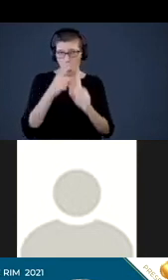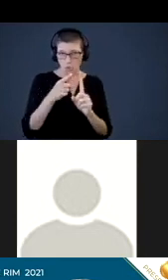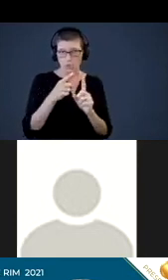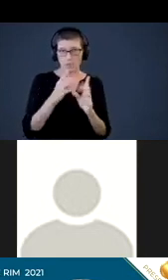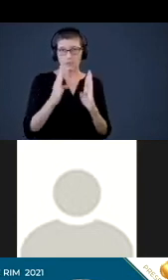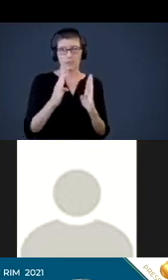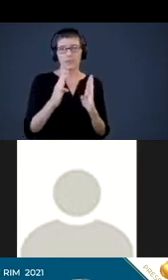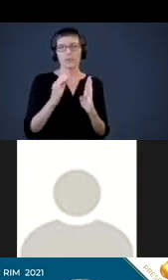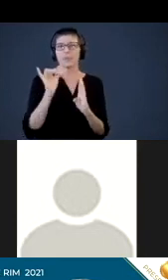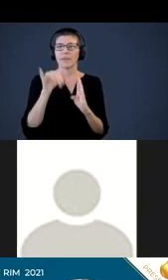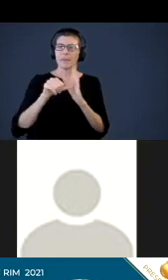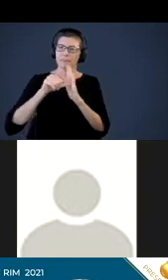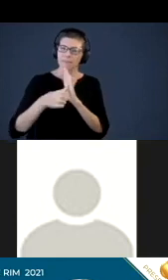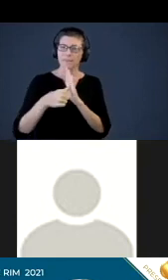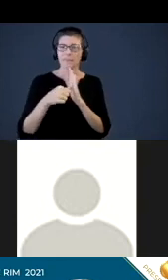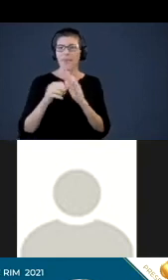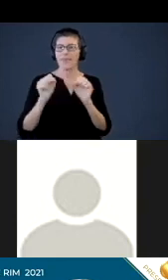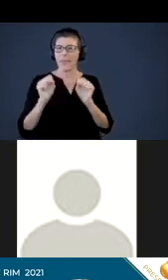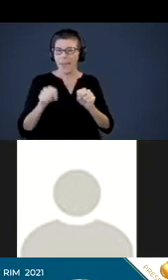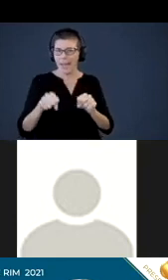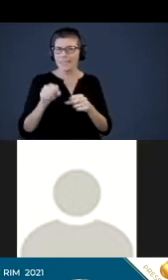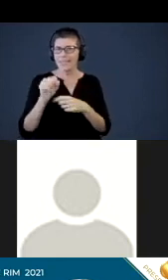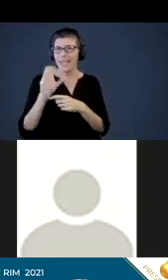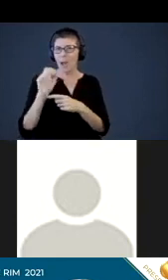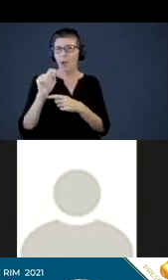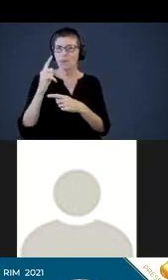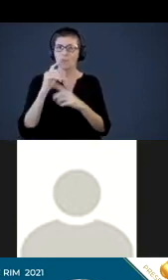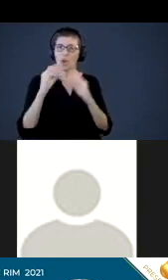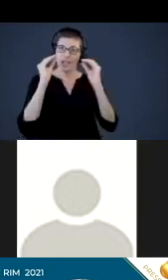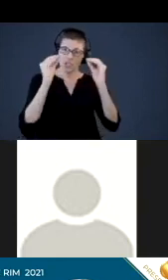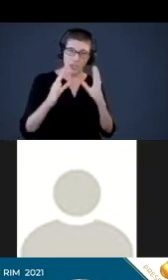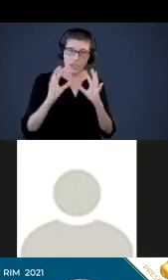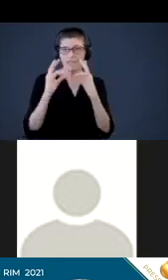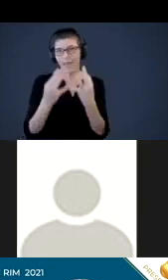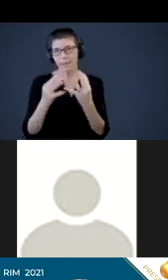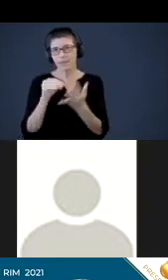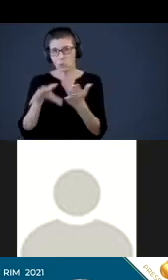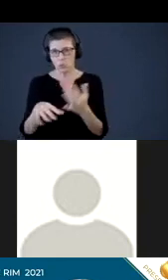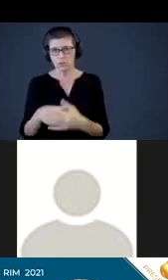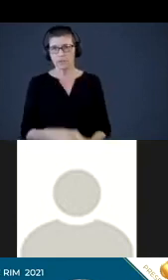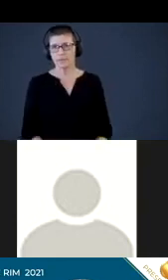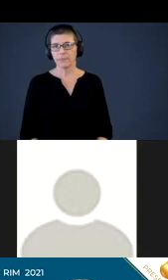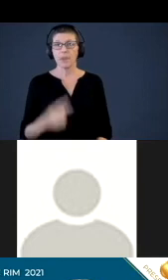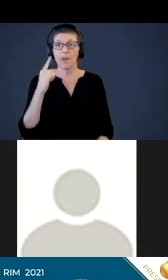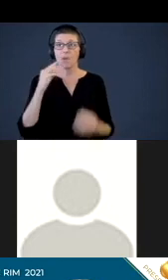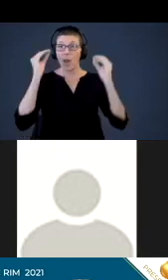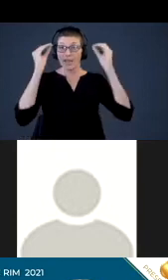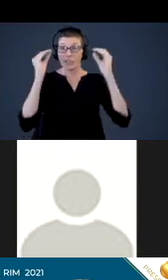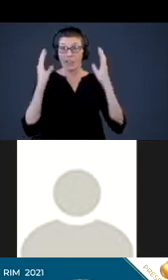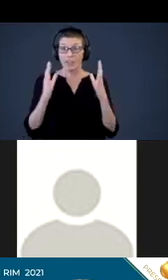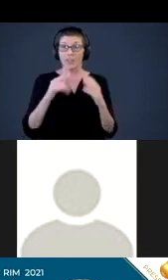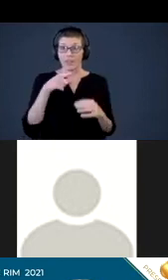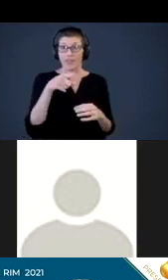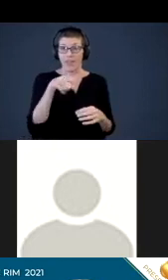framework highlights the capacity outcomes of the educators, families, and students. For educators, they're empowered